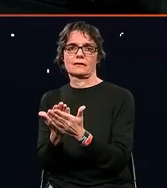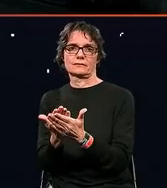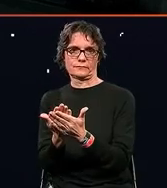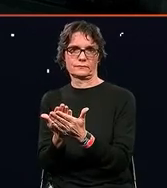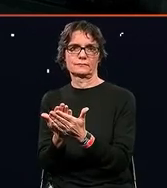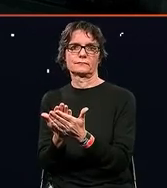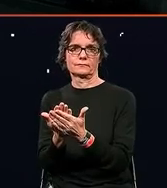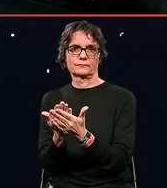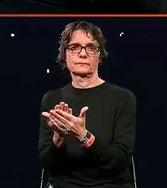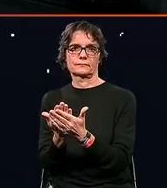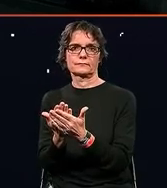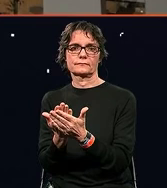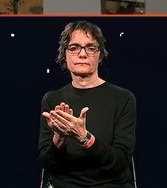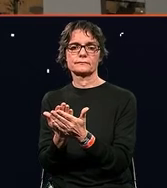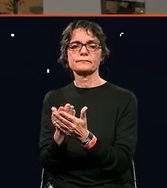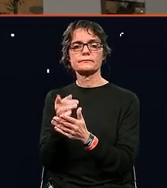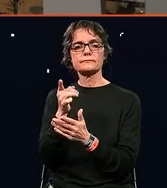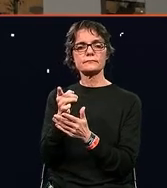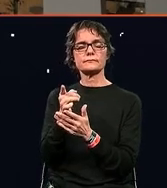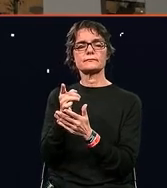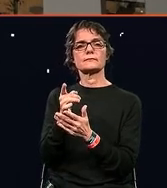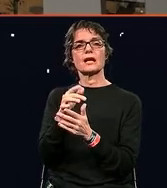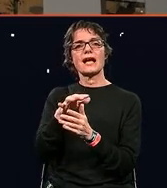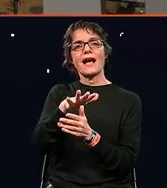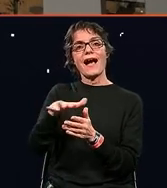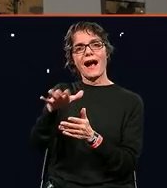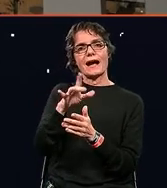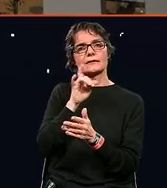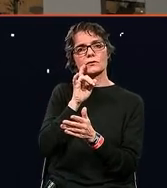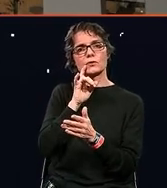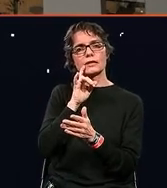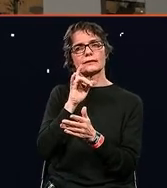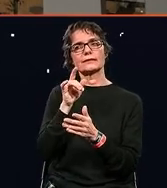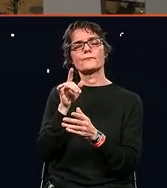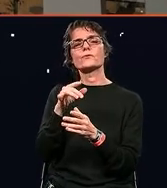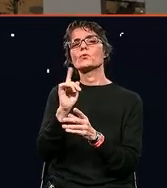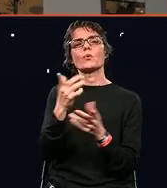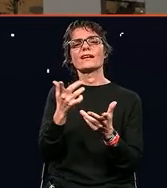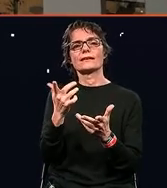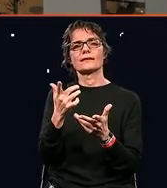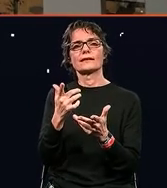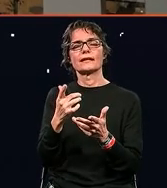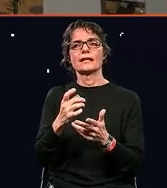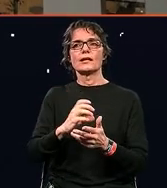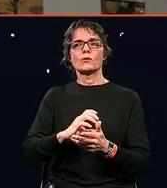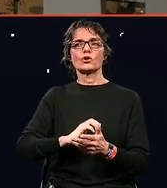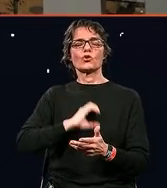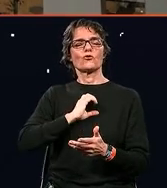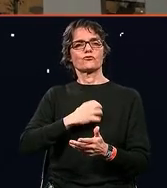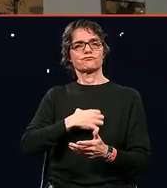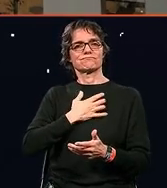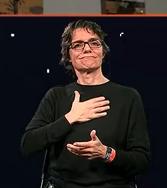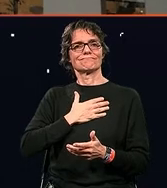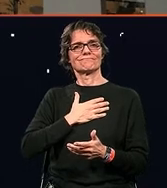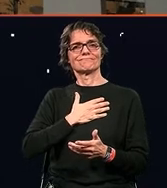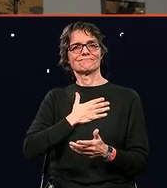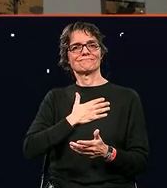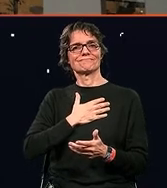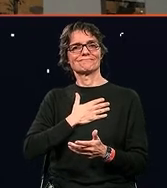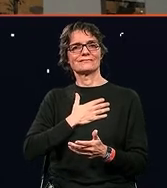And safe zones are places where you feel trusted to explore, trusted to test,